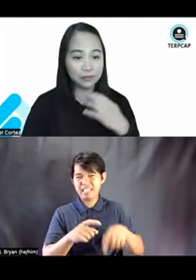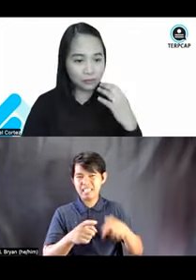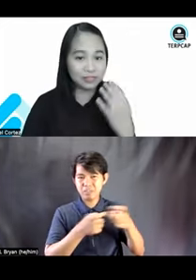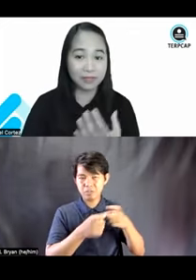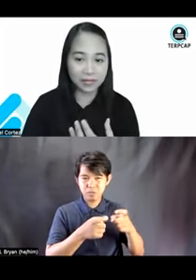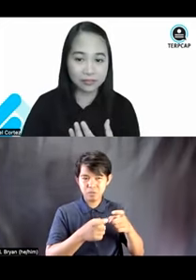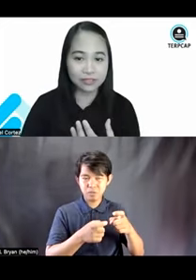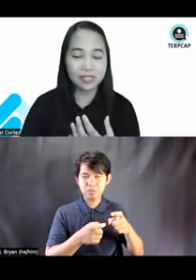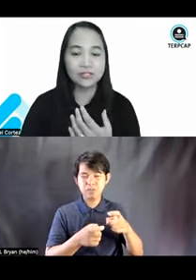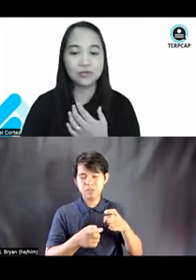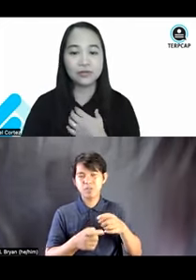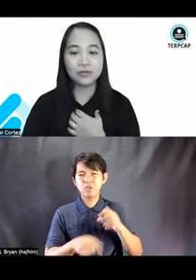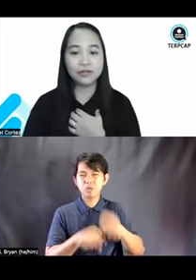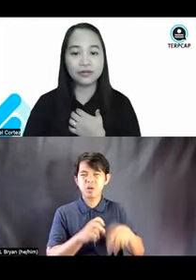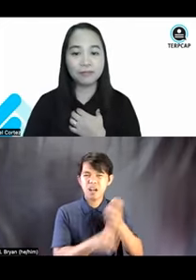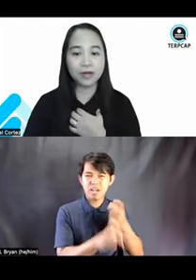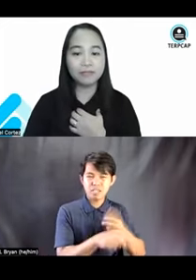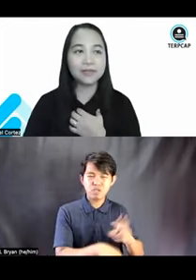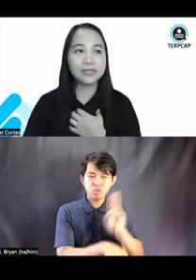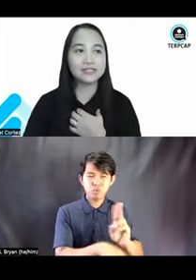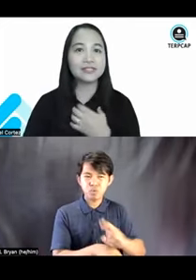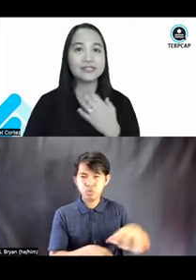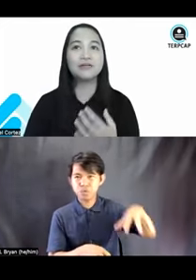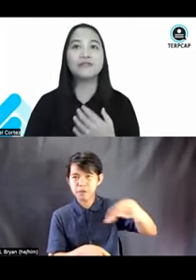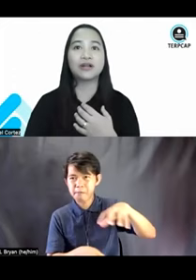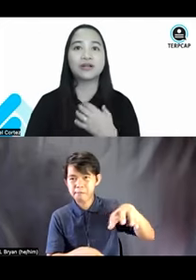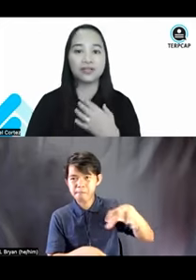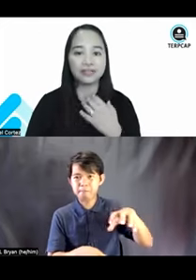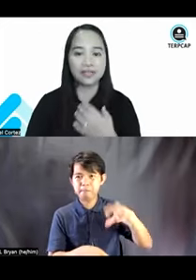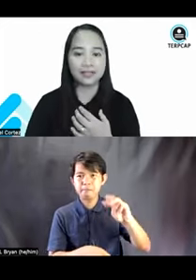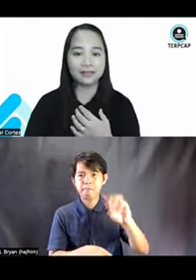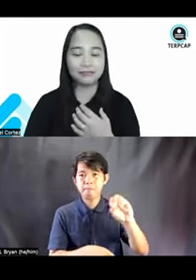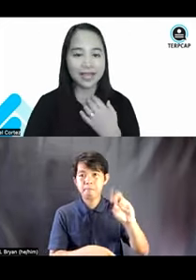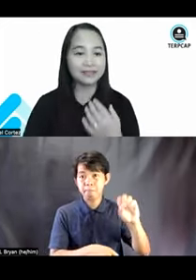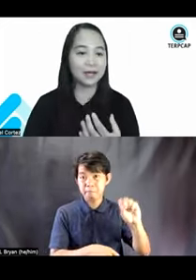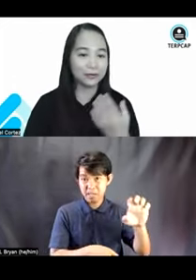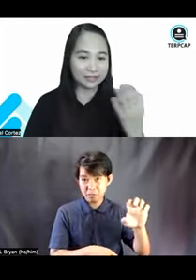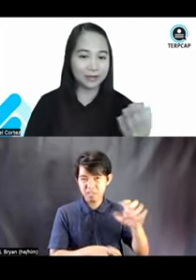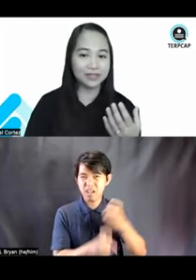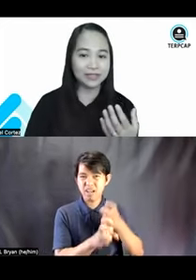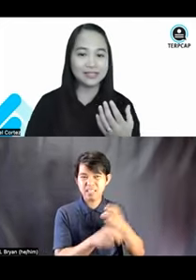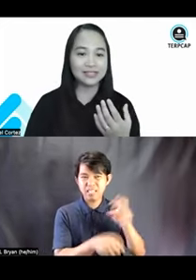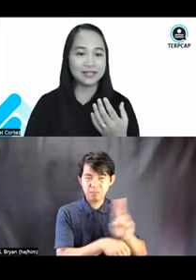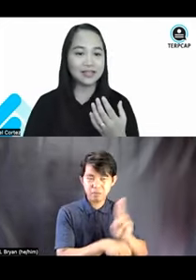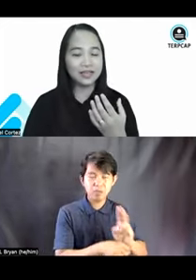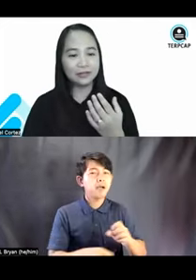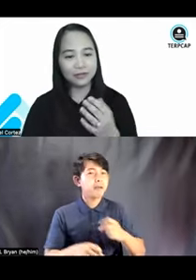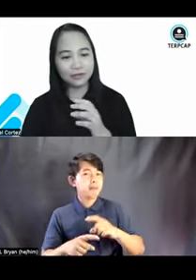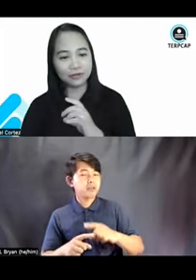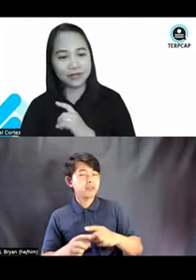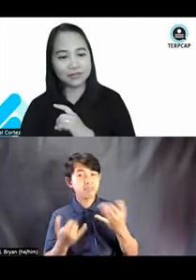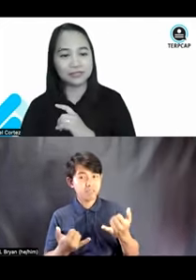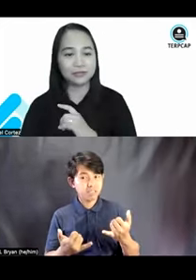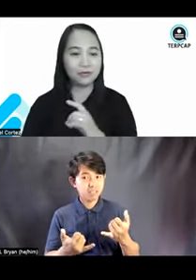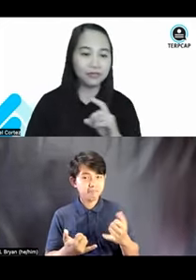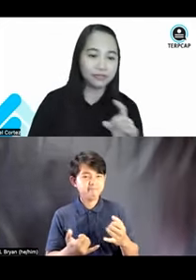be able to use the mouse. So, the problem is some of our content right now or nowadays is that, you know,